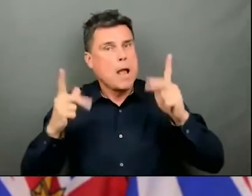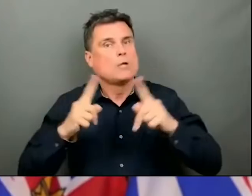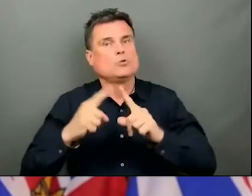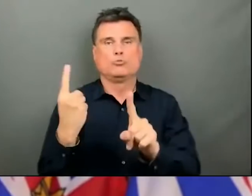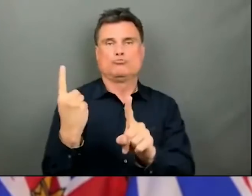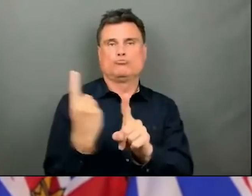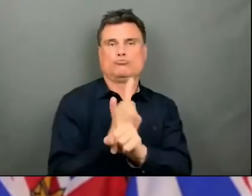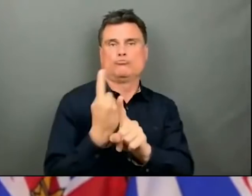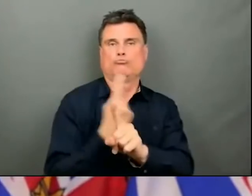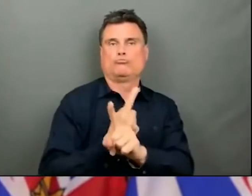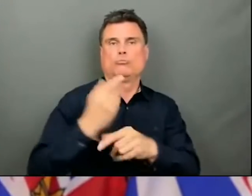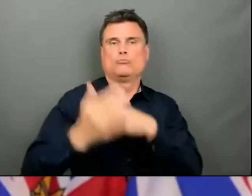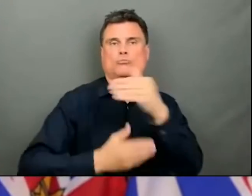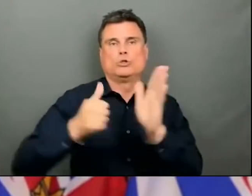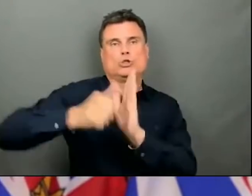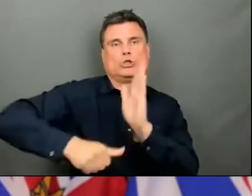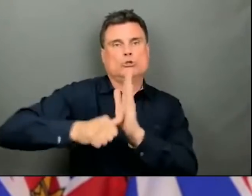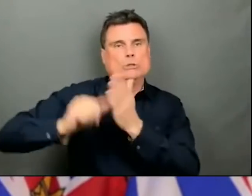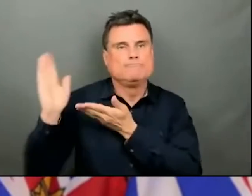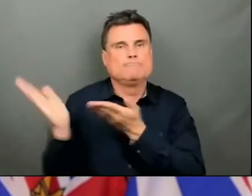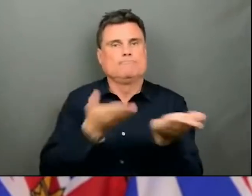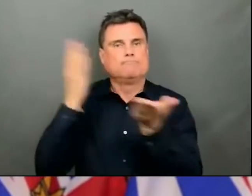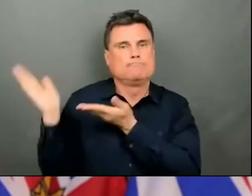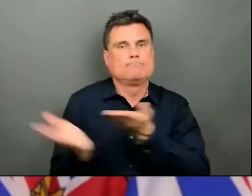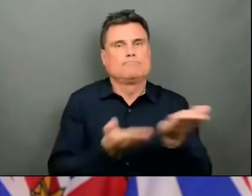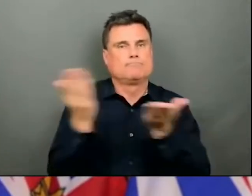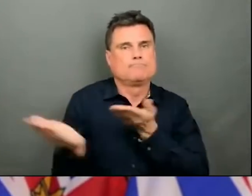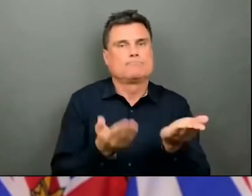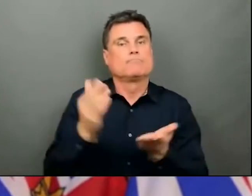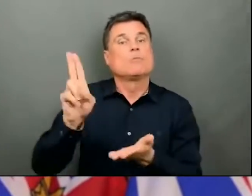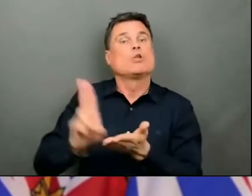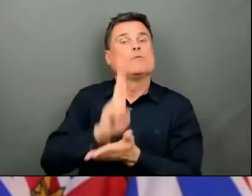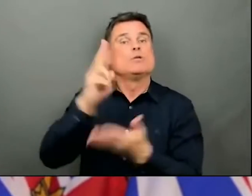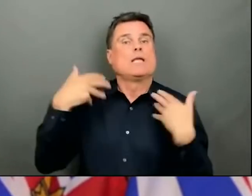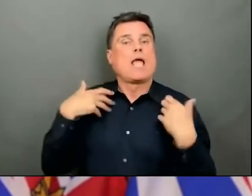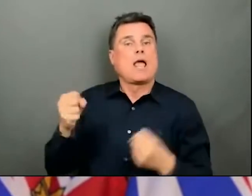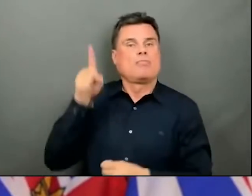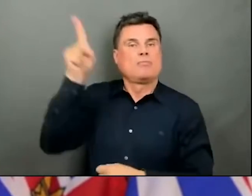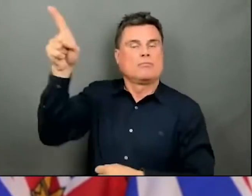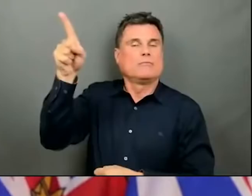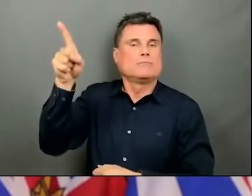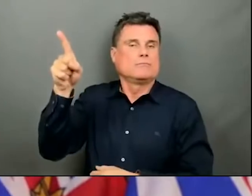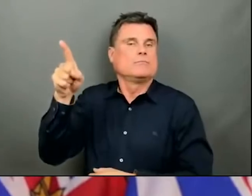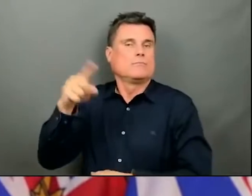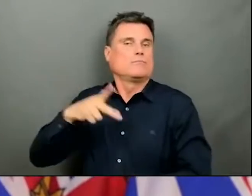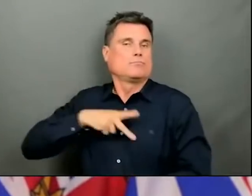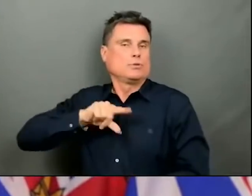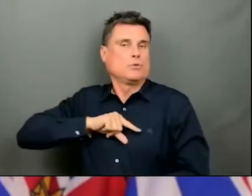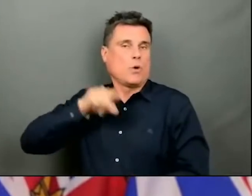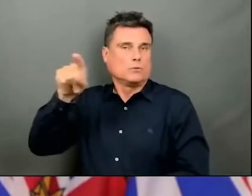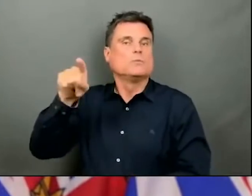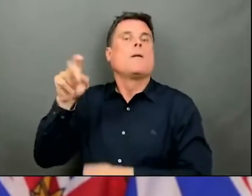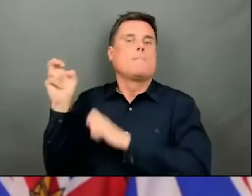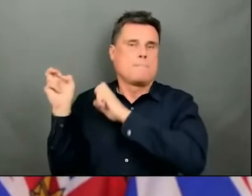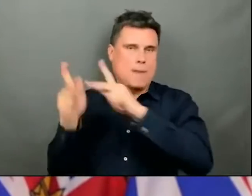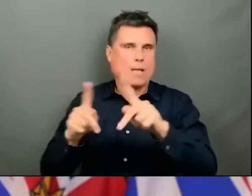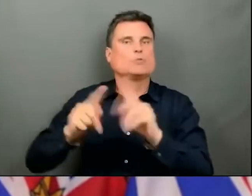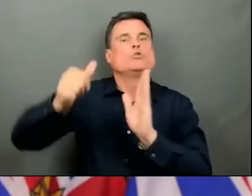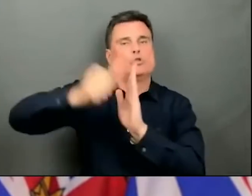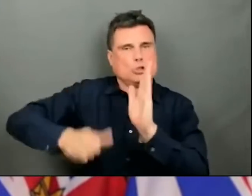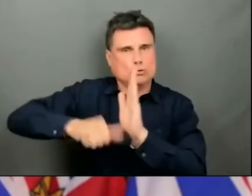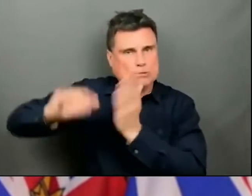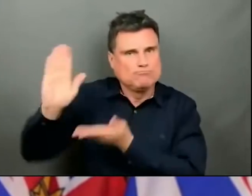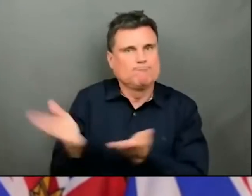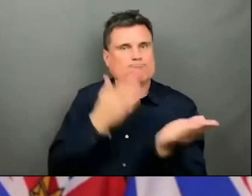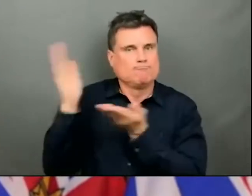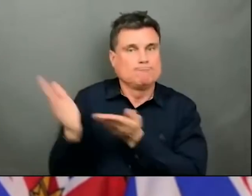the University Hospital in Northern British Columbia in Prince George. It is in part due to an effective vaccine strategy to limit the spread